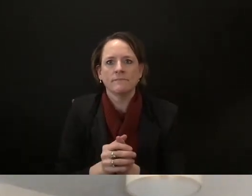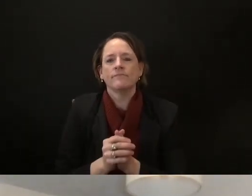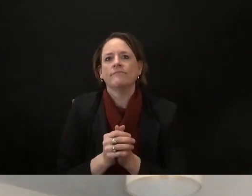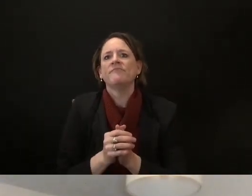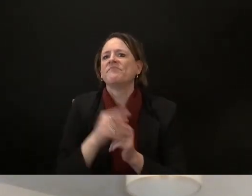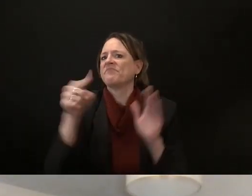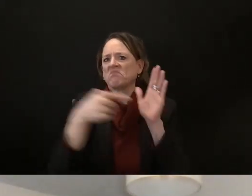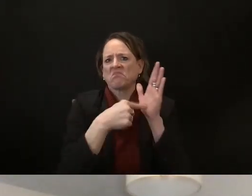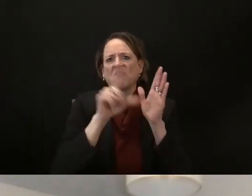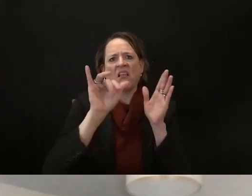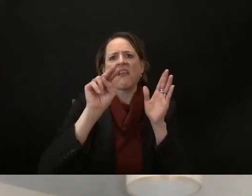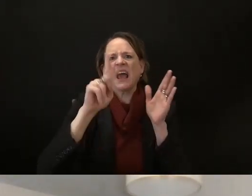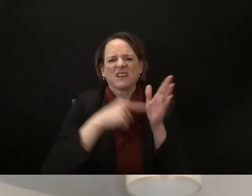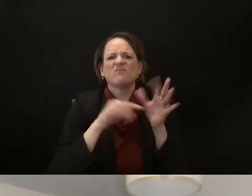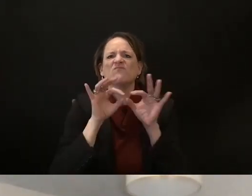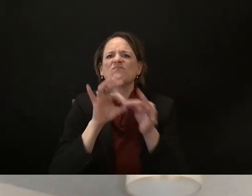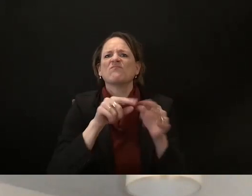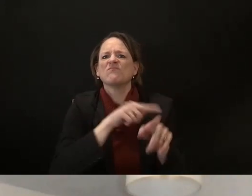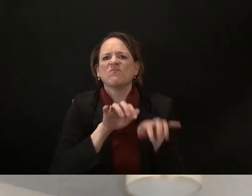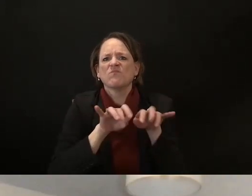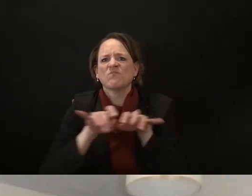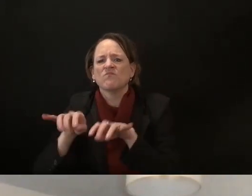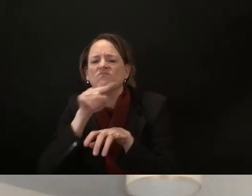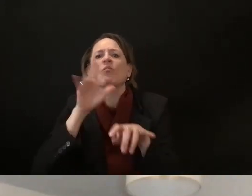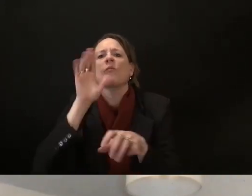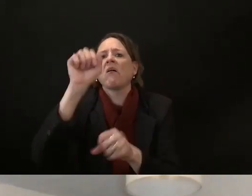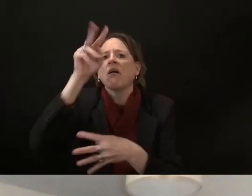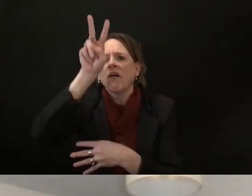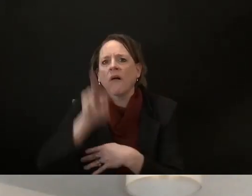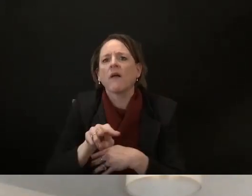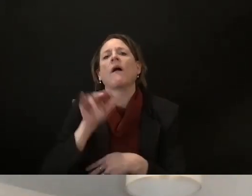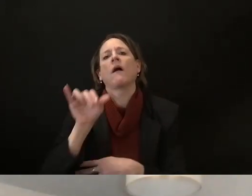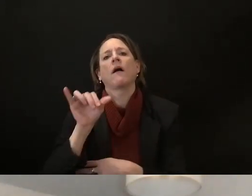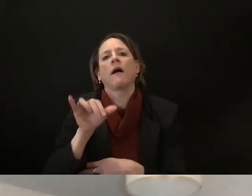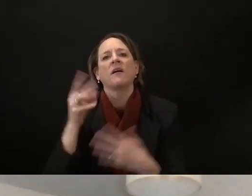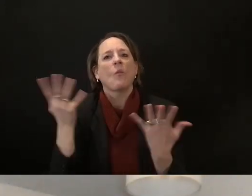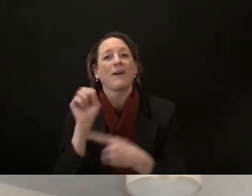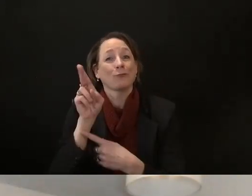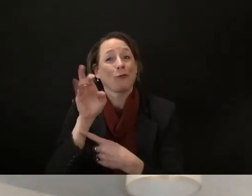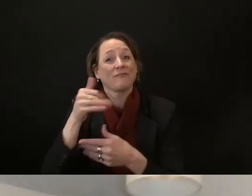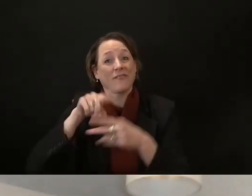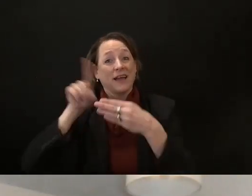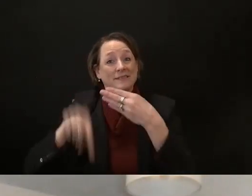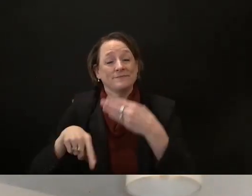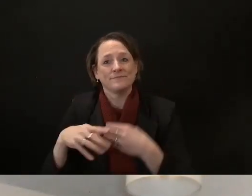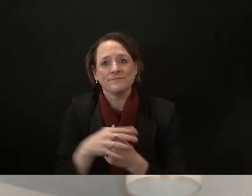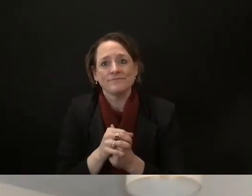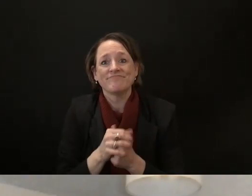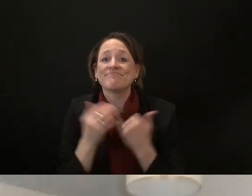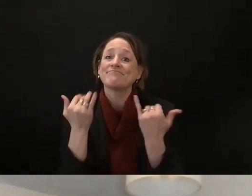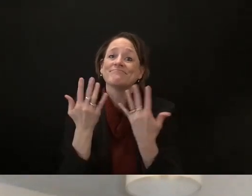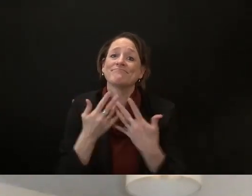it thank you very much and uh we'll do our best to make sure you're uh you're informed and well represented so stay safe